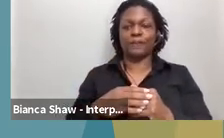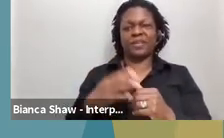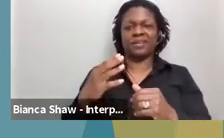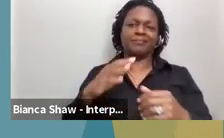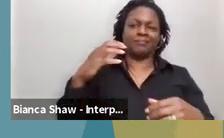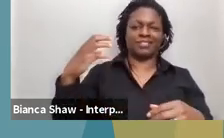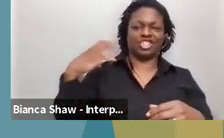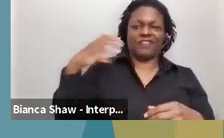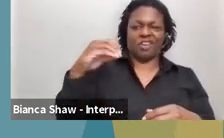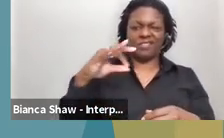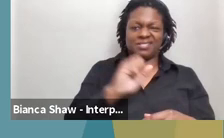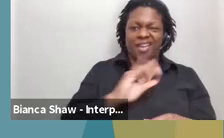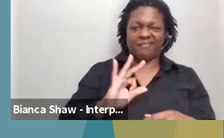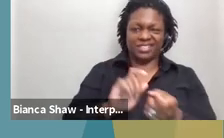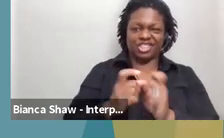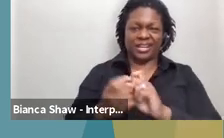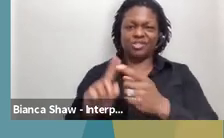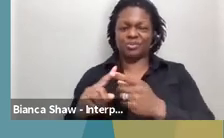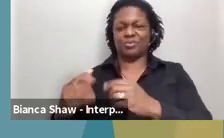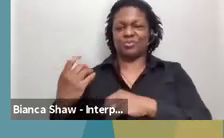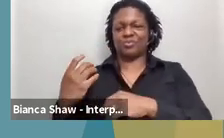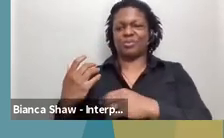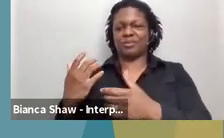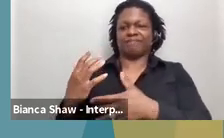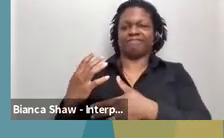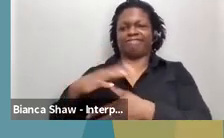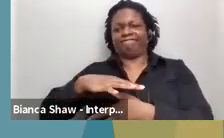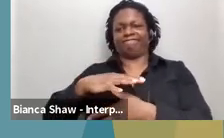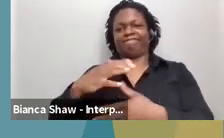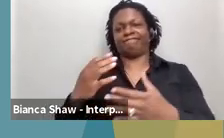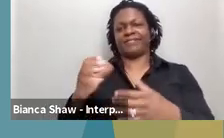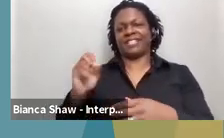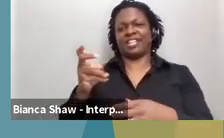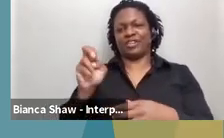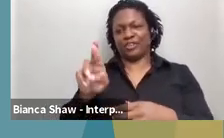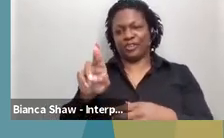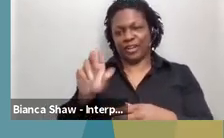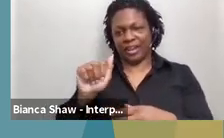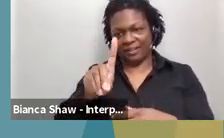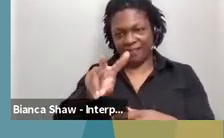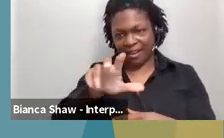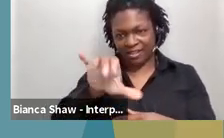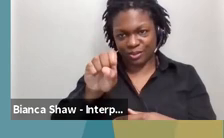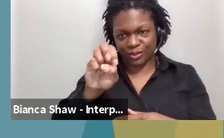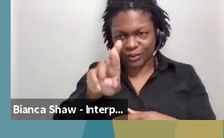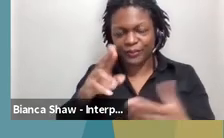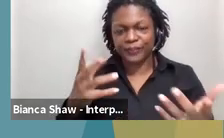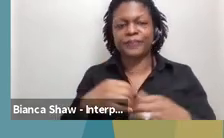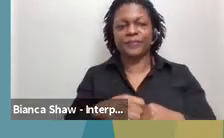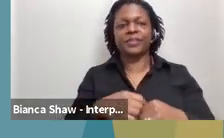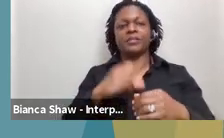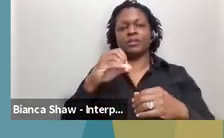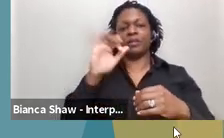detailed, uh, to the role of the deputy assistant secretary following our dear